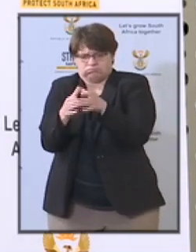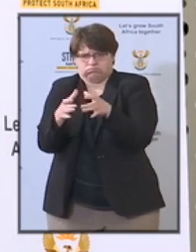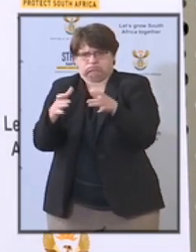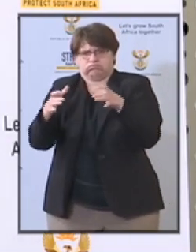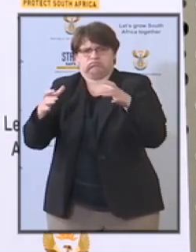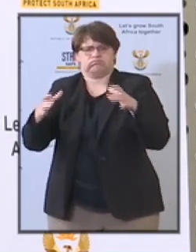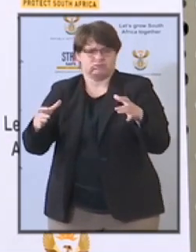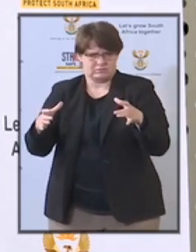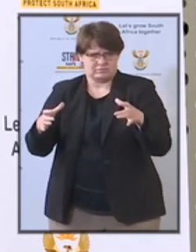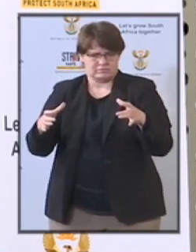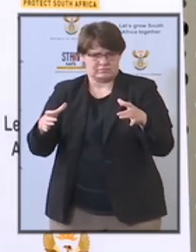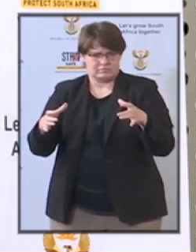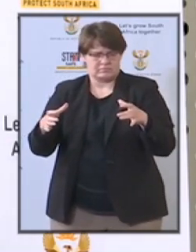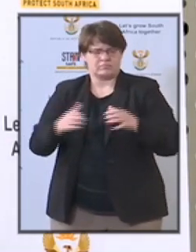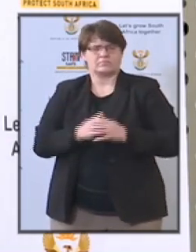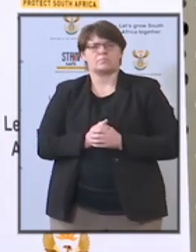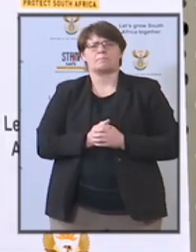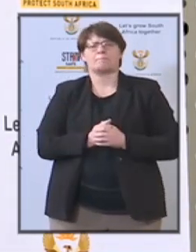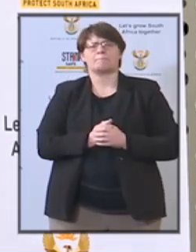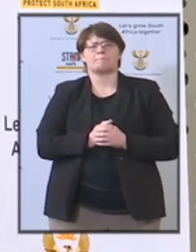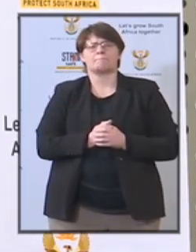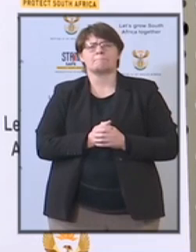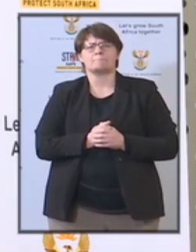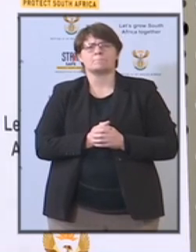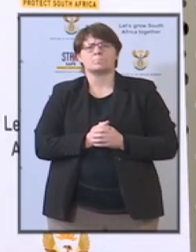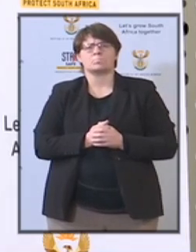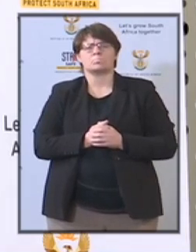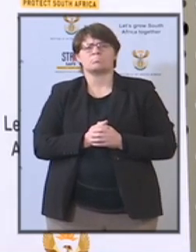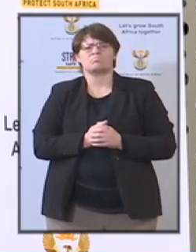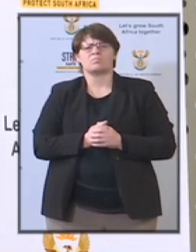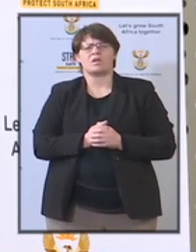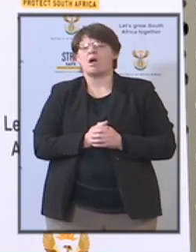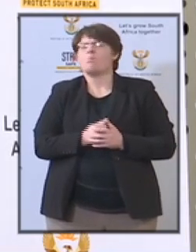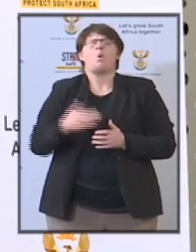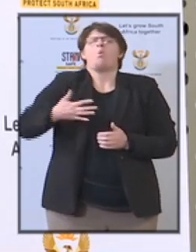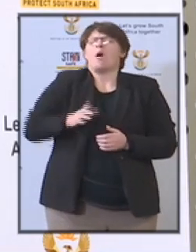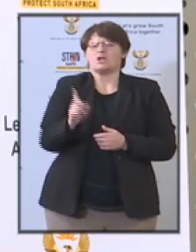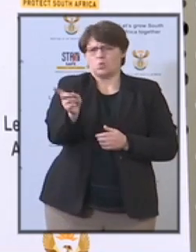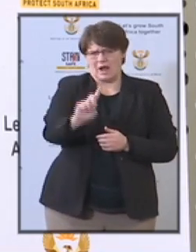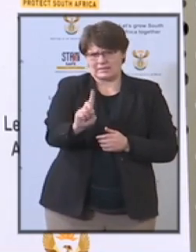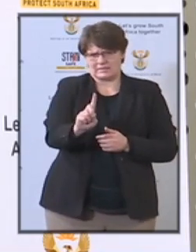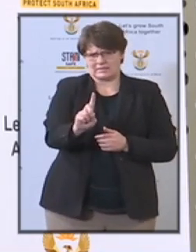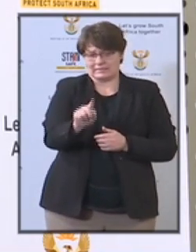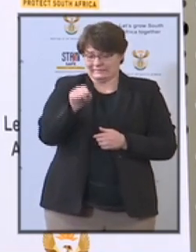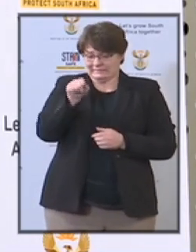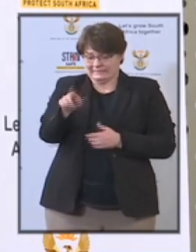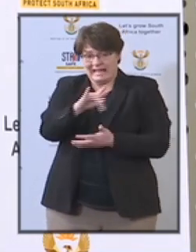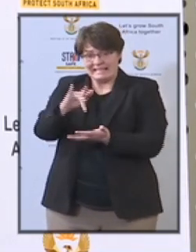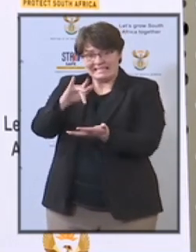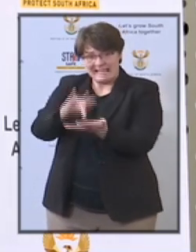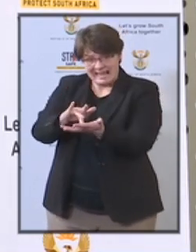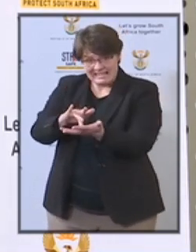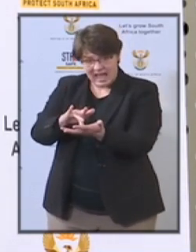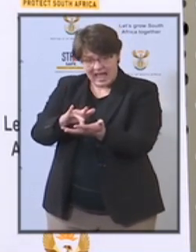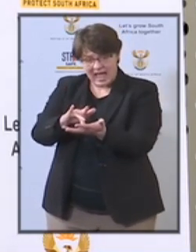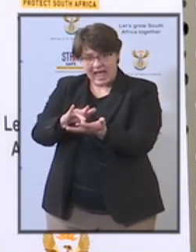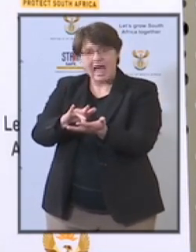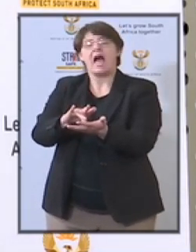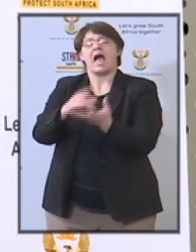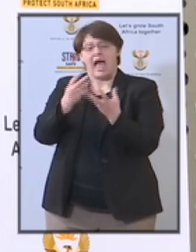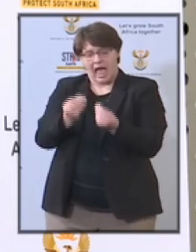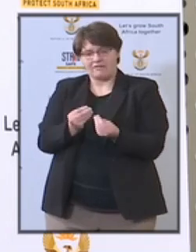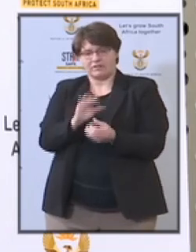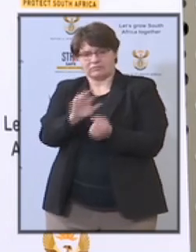we are looking at the legislation to ensure that that fusion center has a home in terms of a